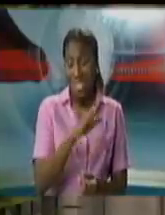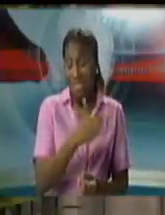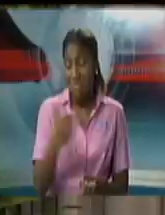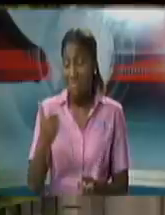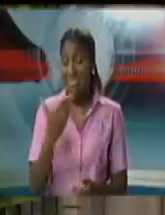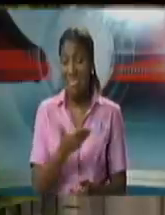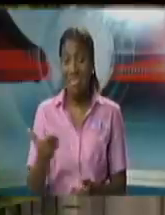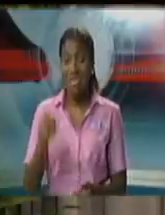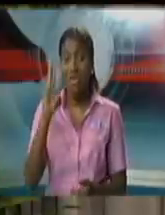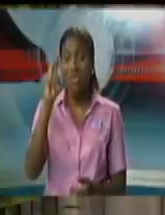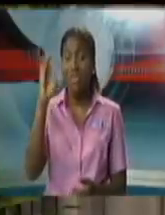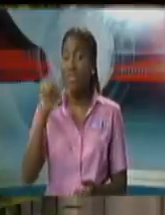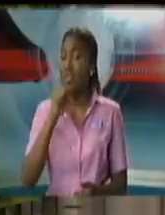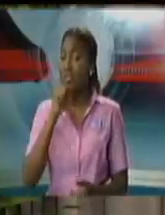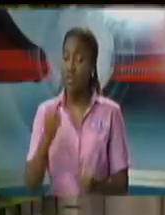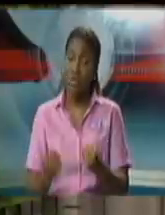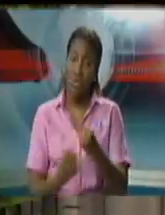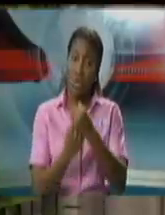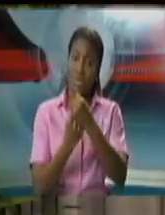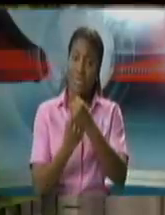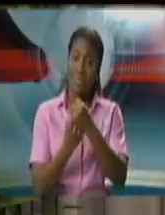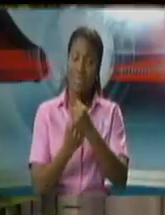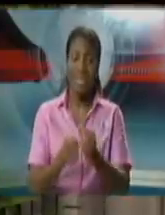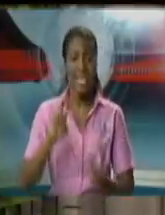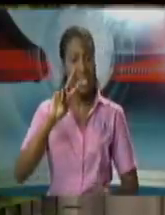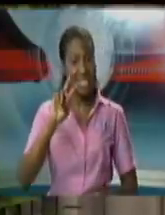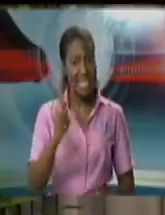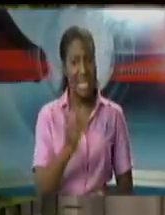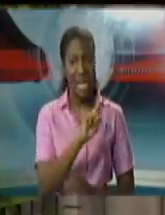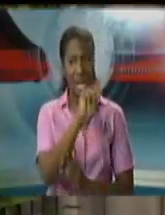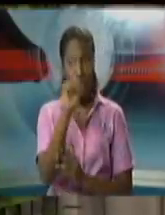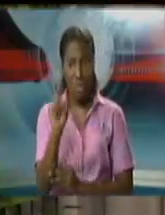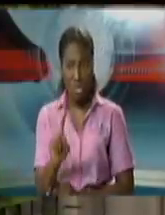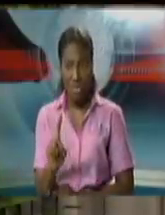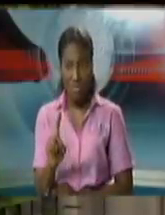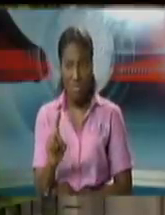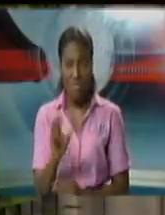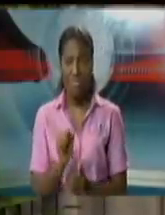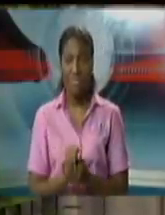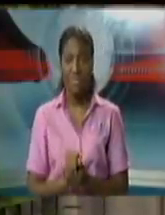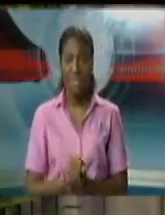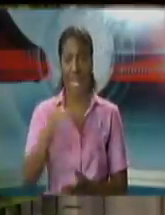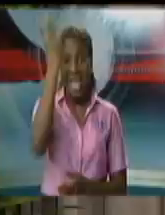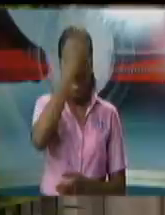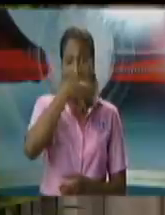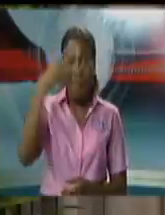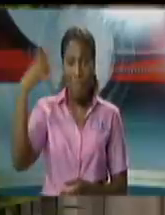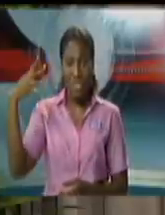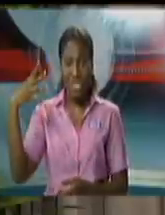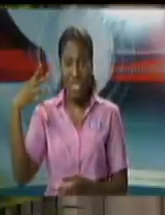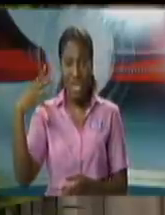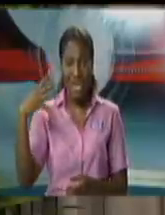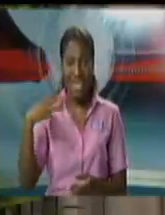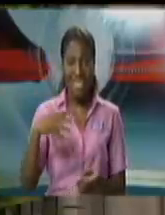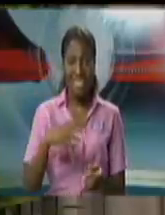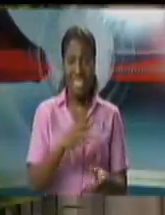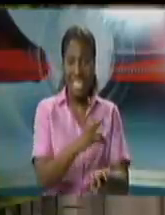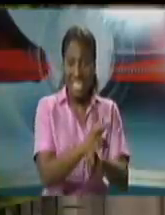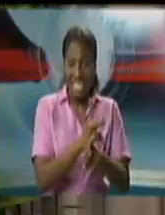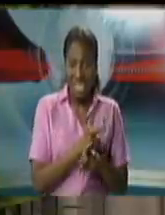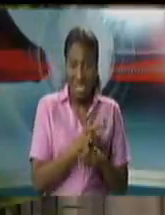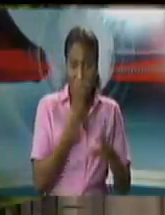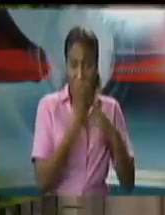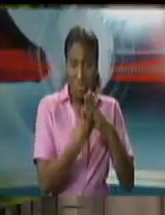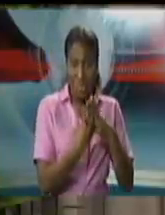supported with respect to your second question which is the idc that's the immigration detention center that falls under the honorable